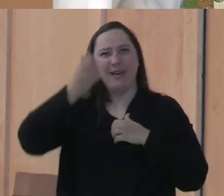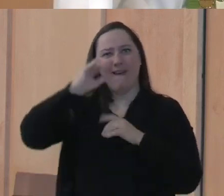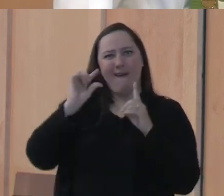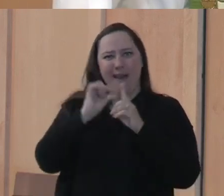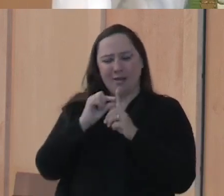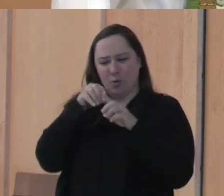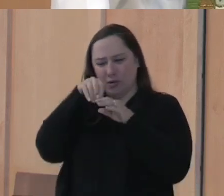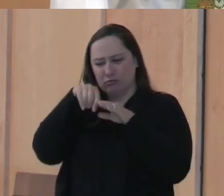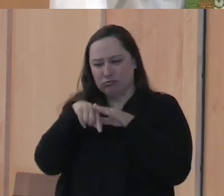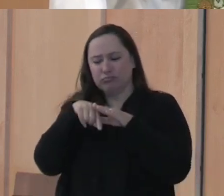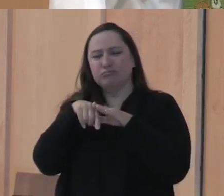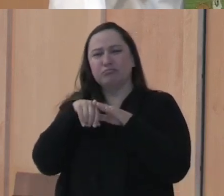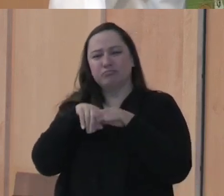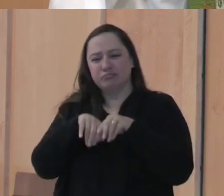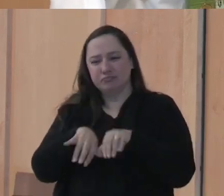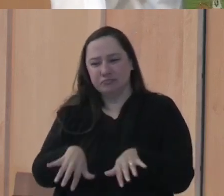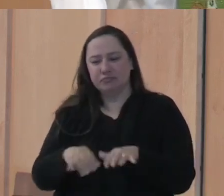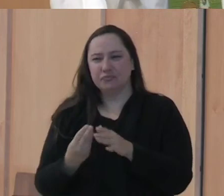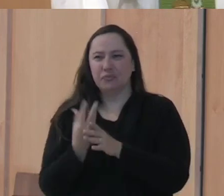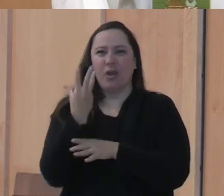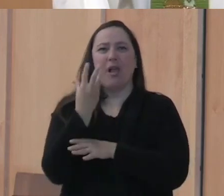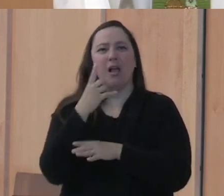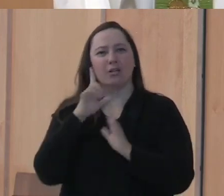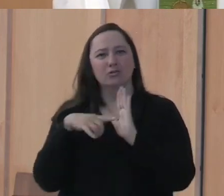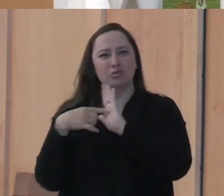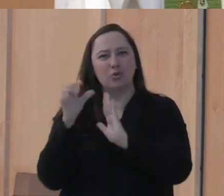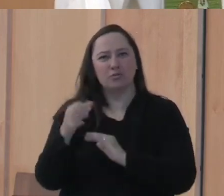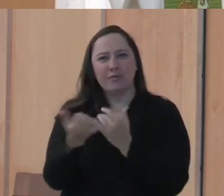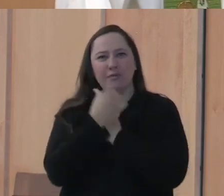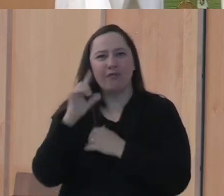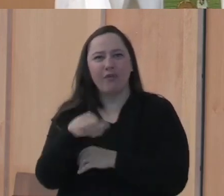into a life on the outside of love for other people.